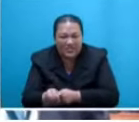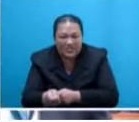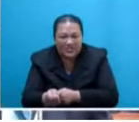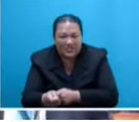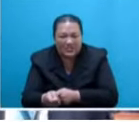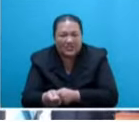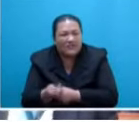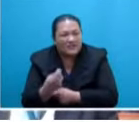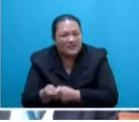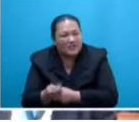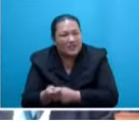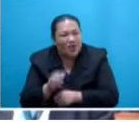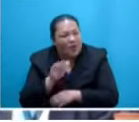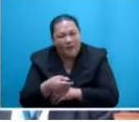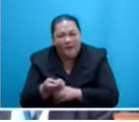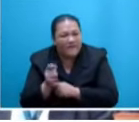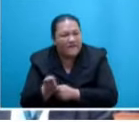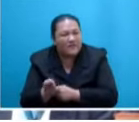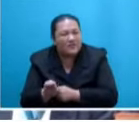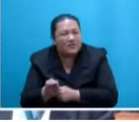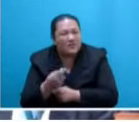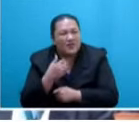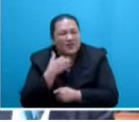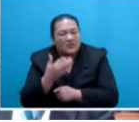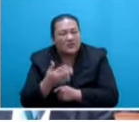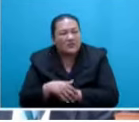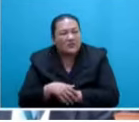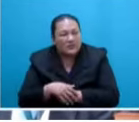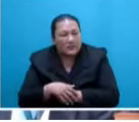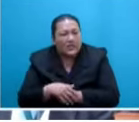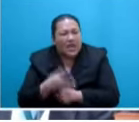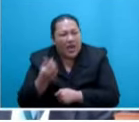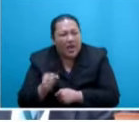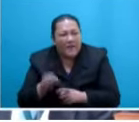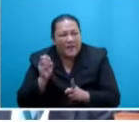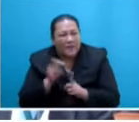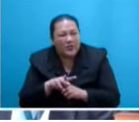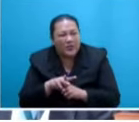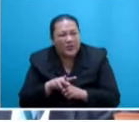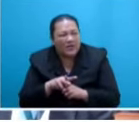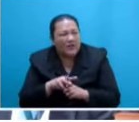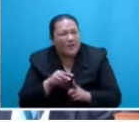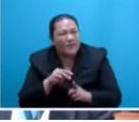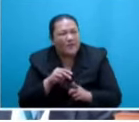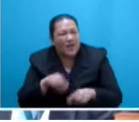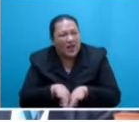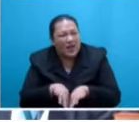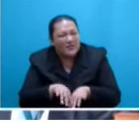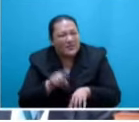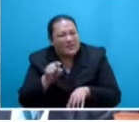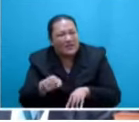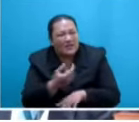Damages cost on the marine food chain by release of toxic weight and toxic materials. Dumping of foreign articles